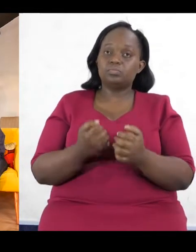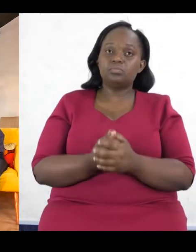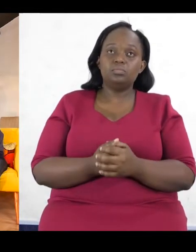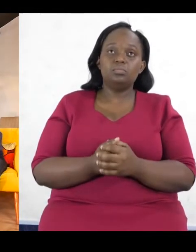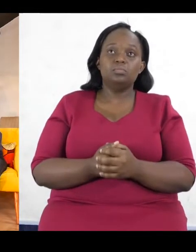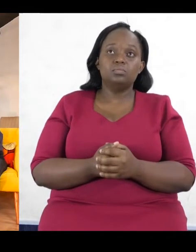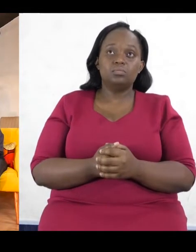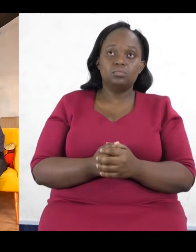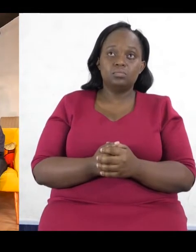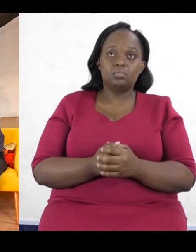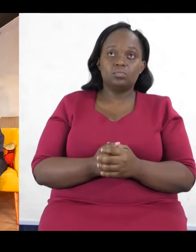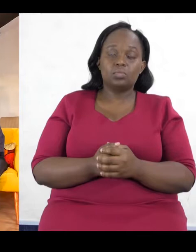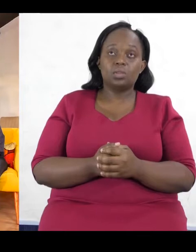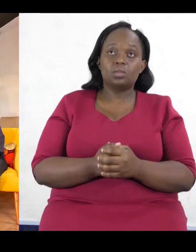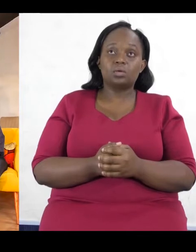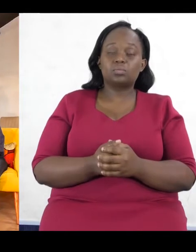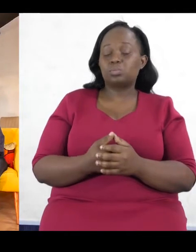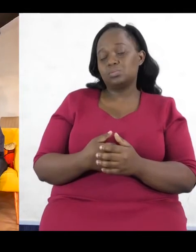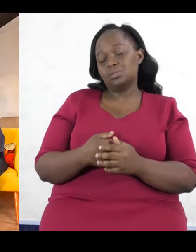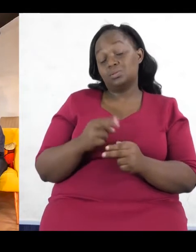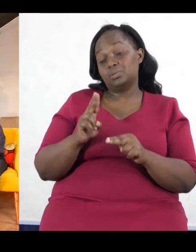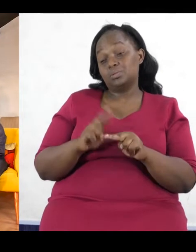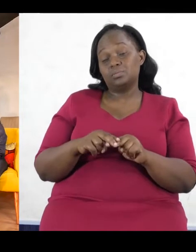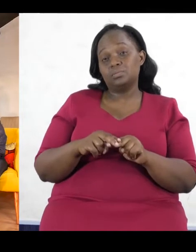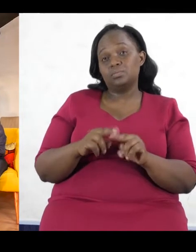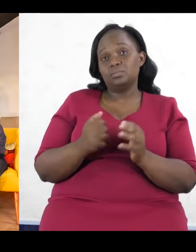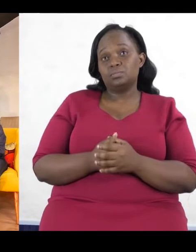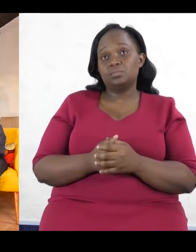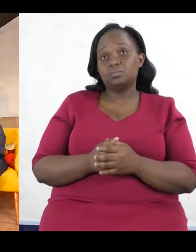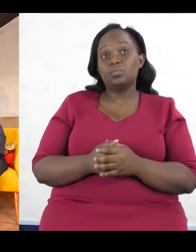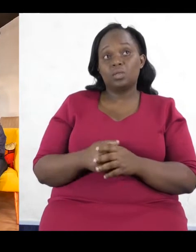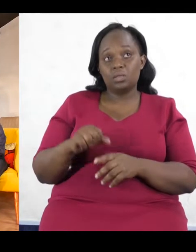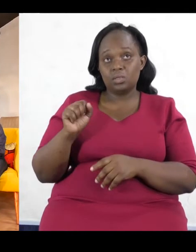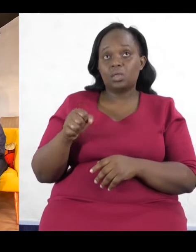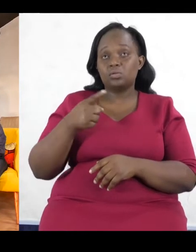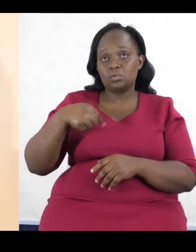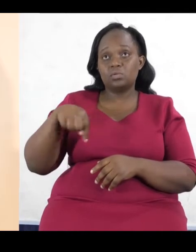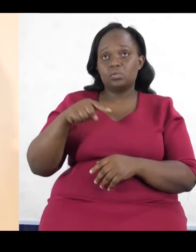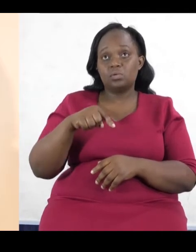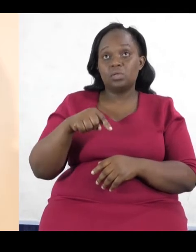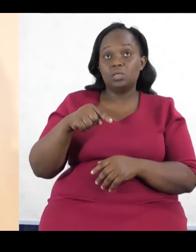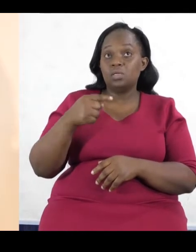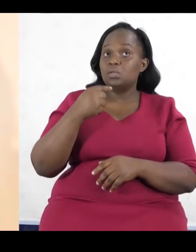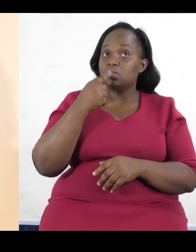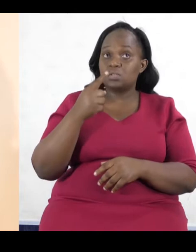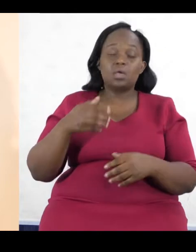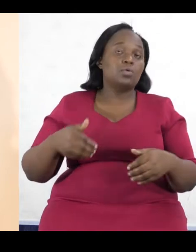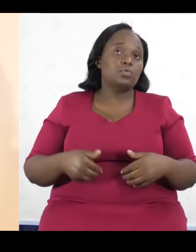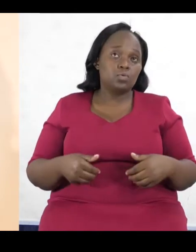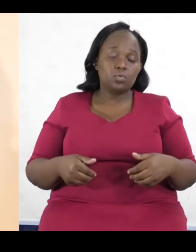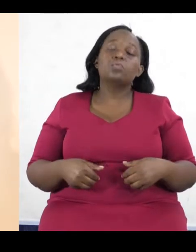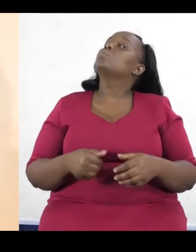Stella. I'm just seated here. Yes, we are saying that youth are sort of going to